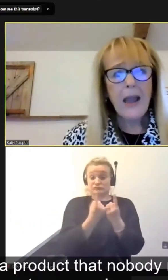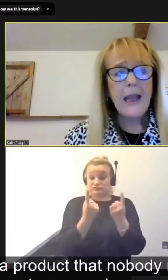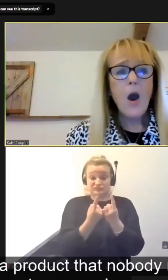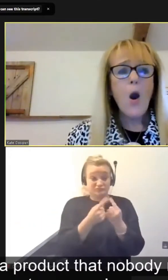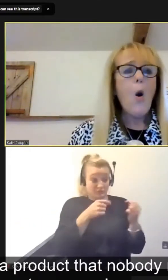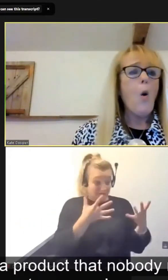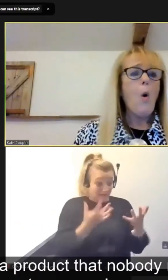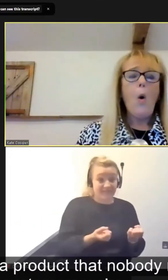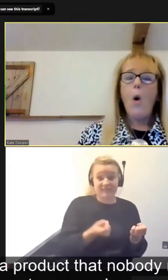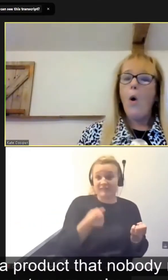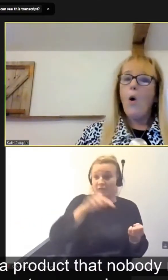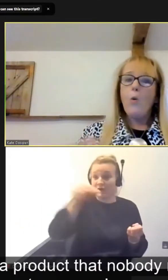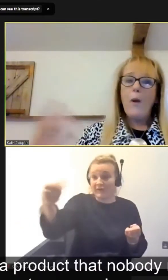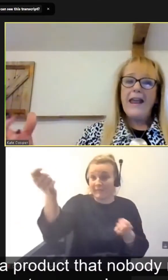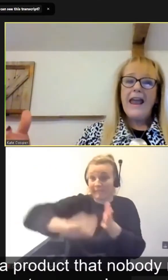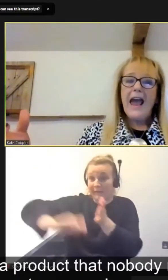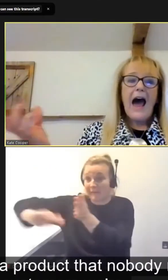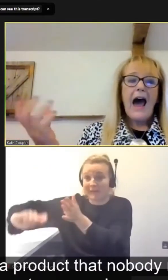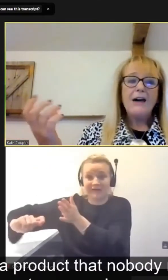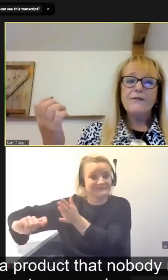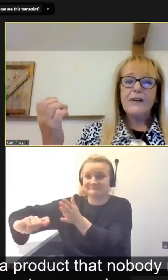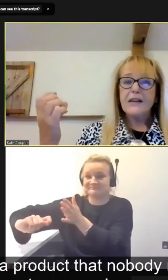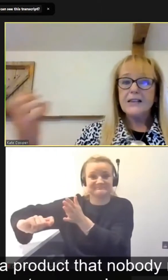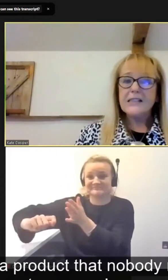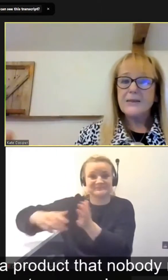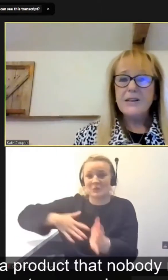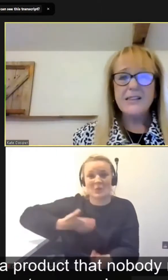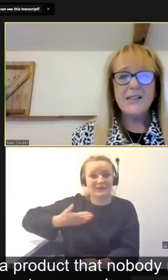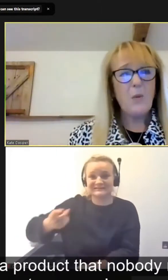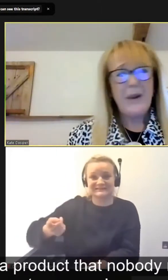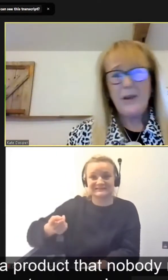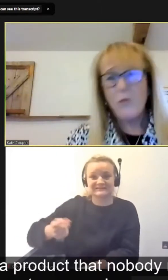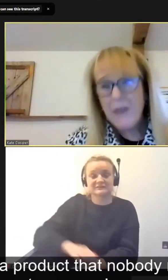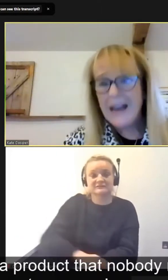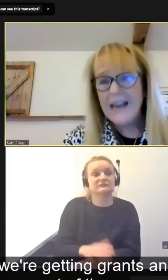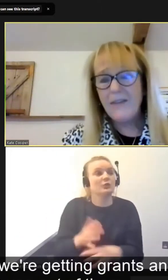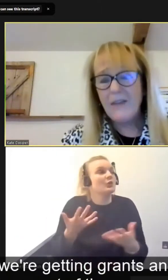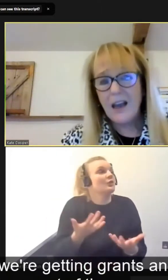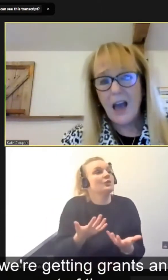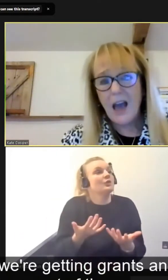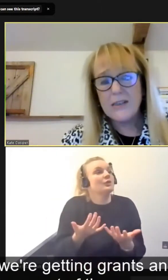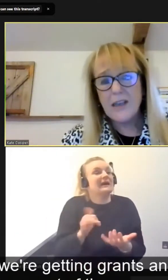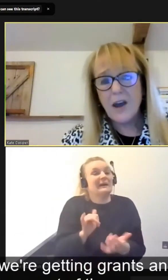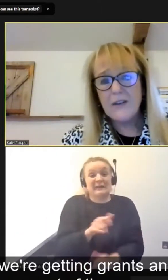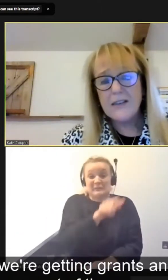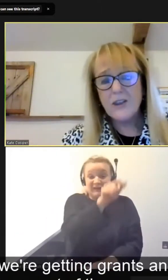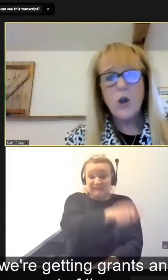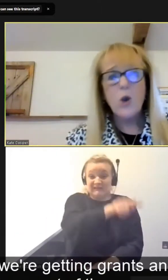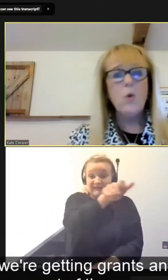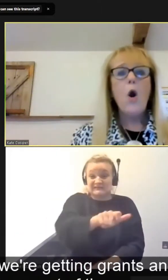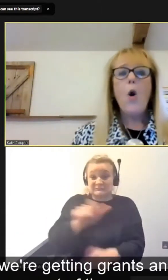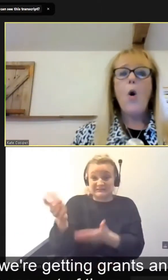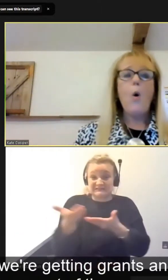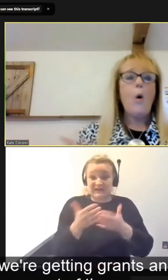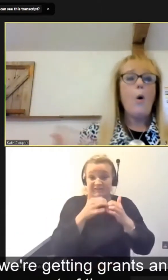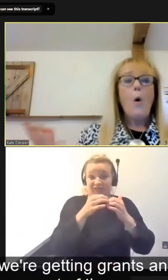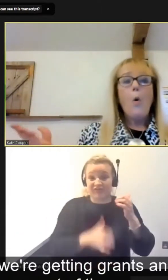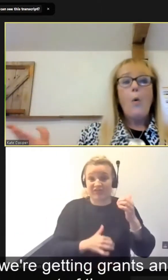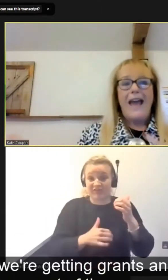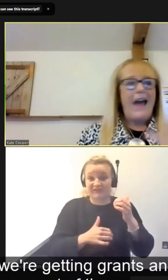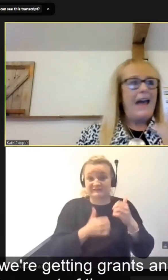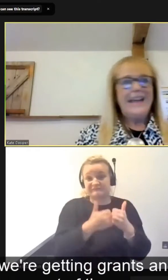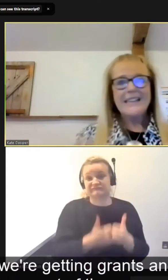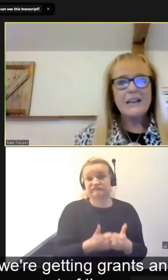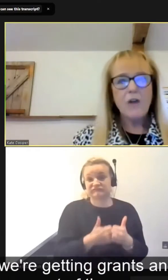to buy, or we have customers, we're not really giving a good service to, or